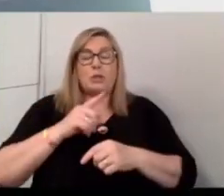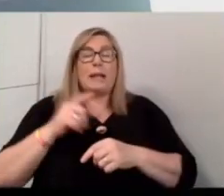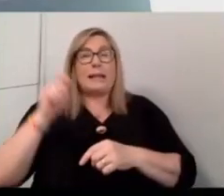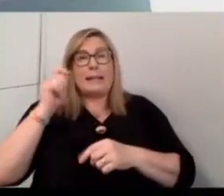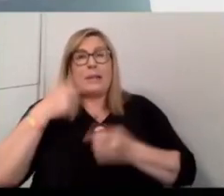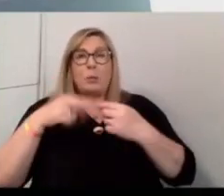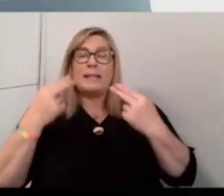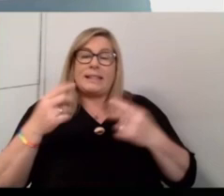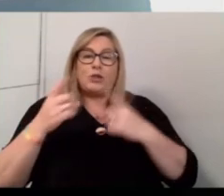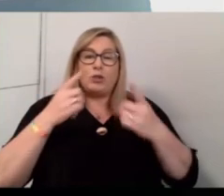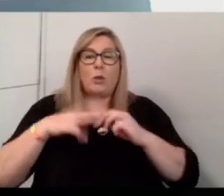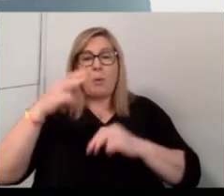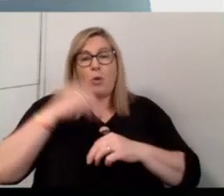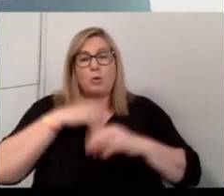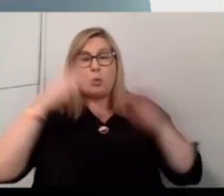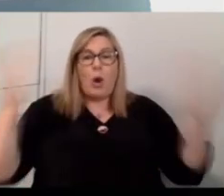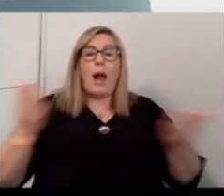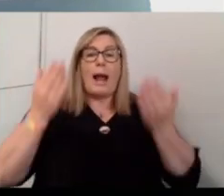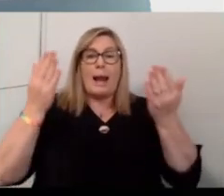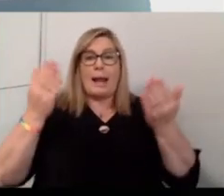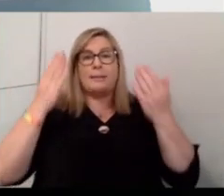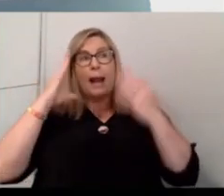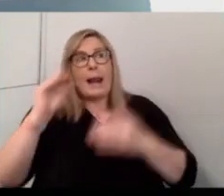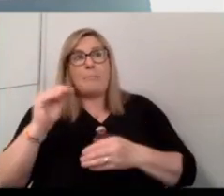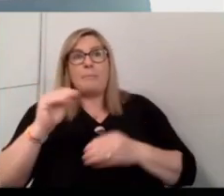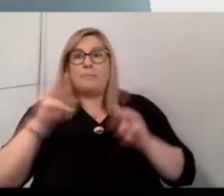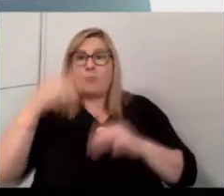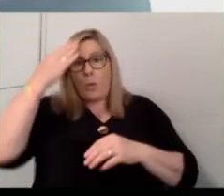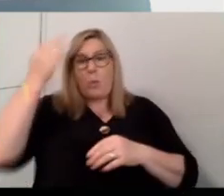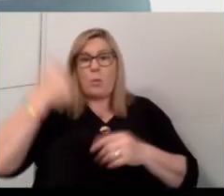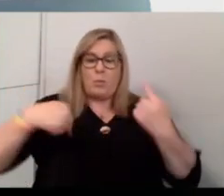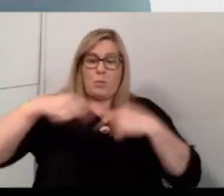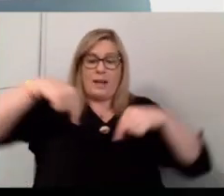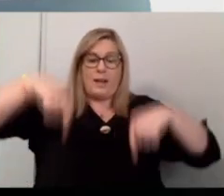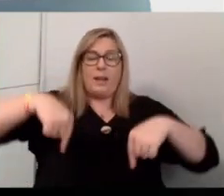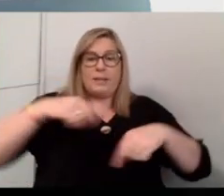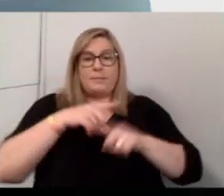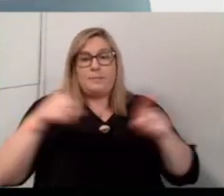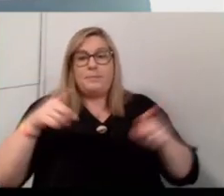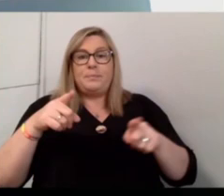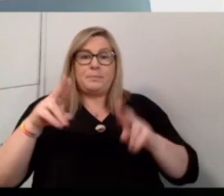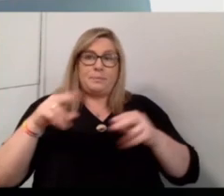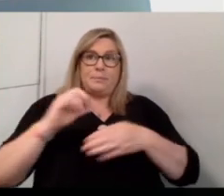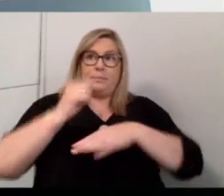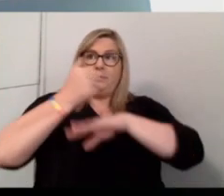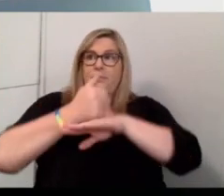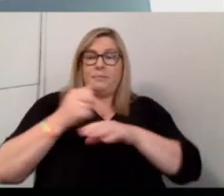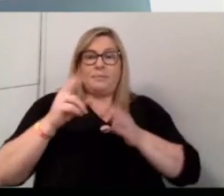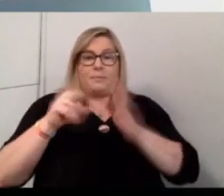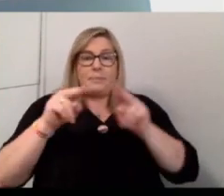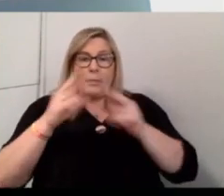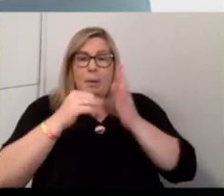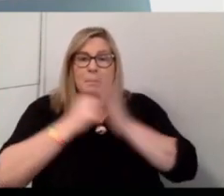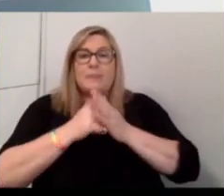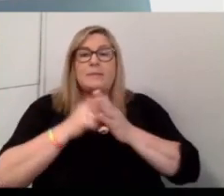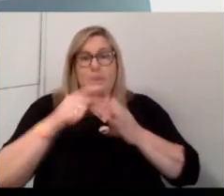do more to highlight that we're here to help those entrepreneurs and business owners and startups really develop